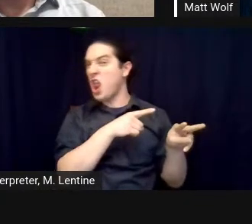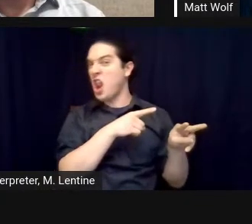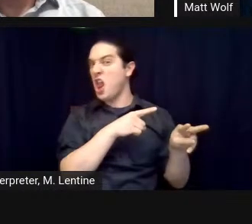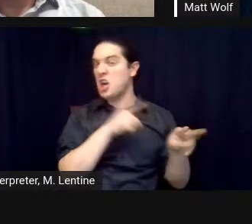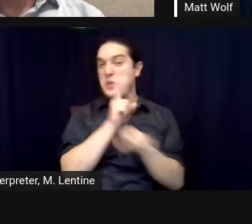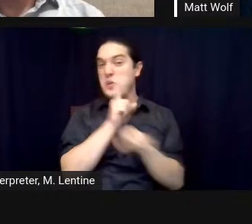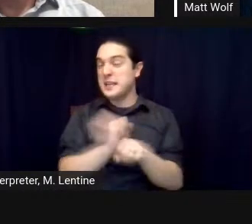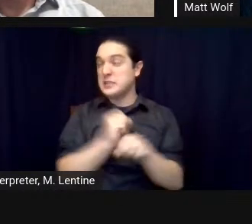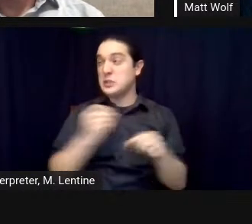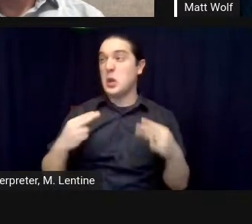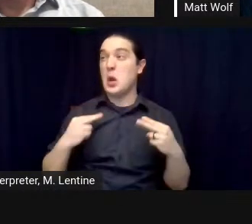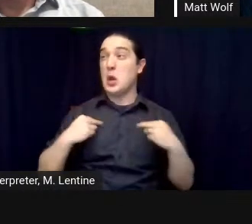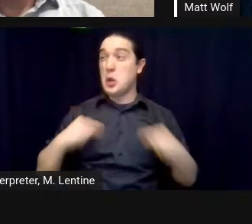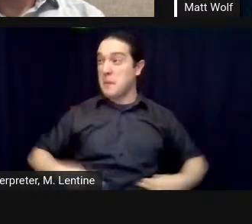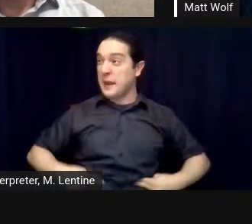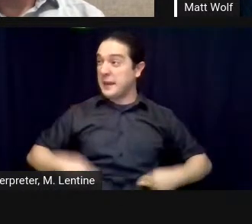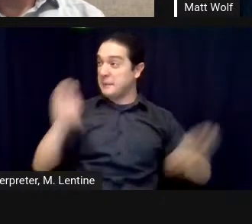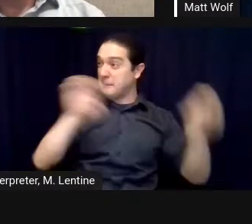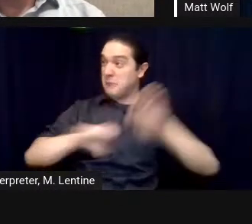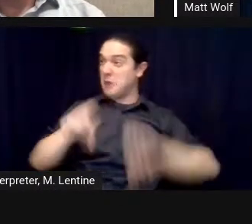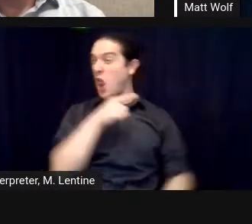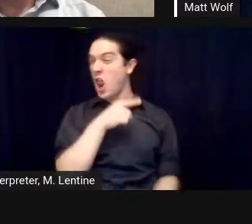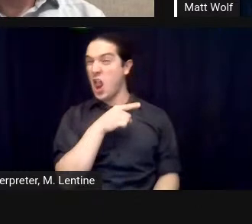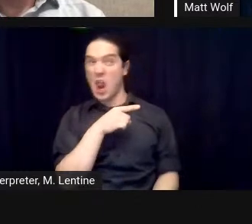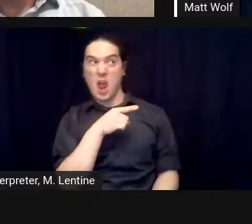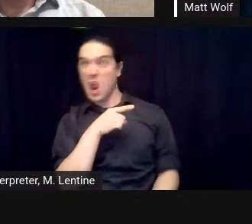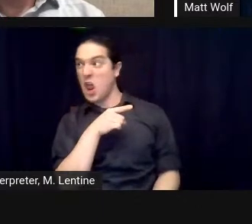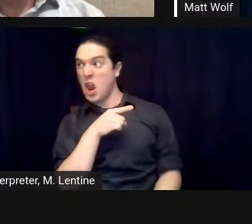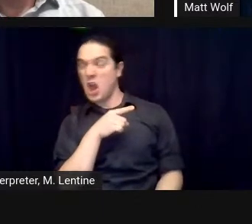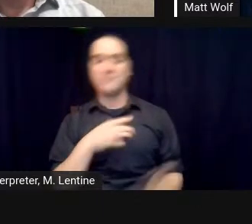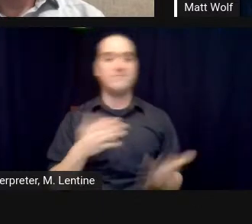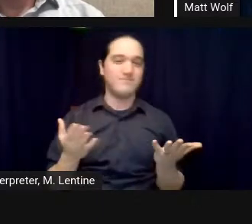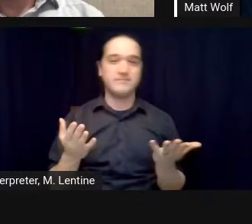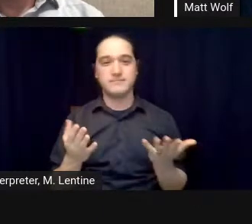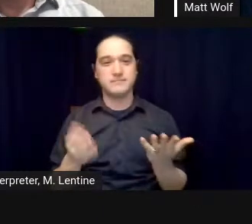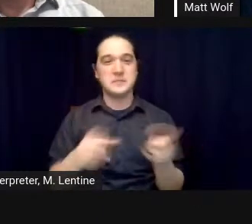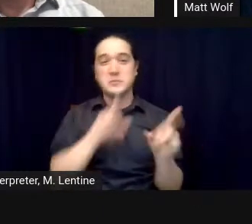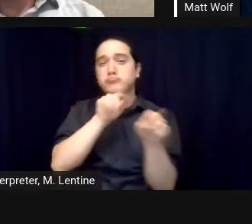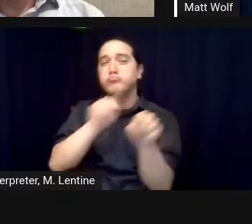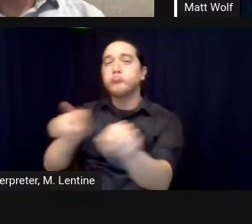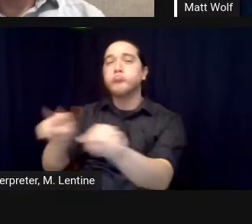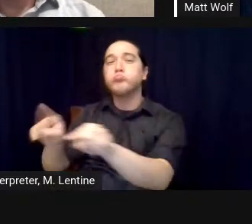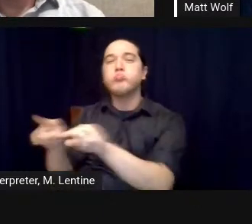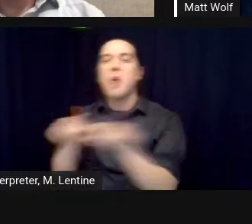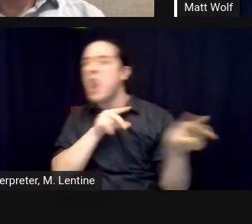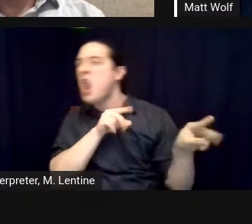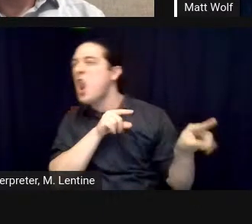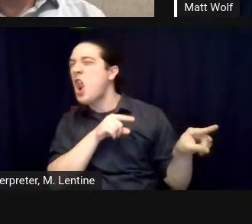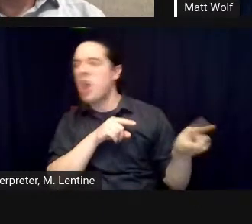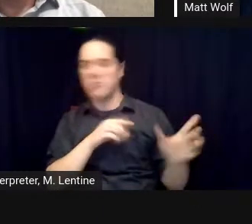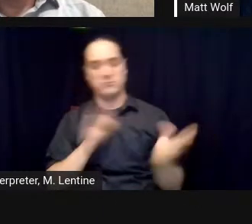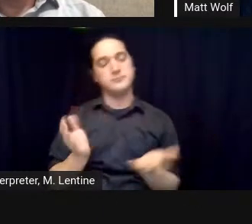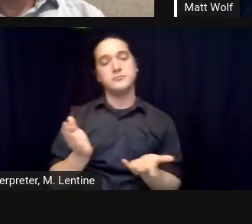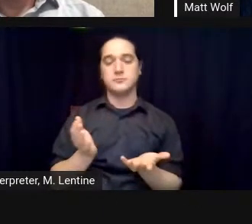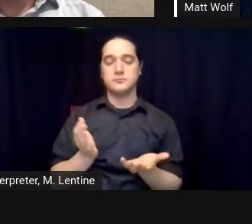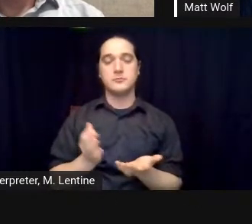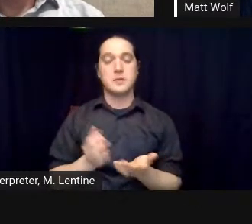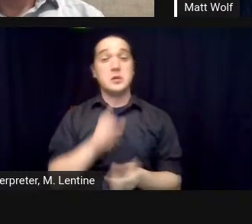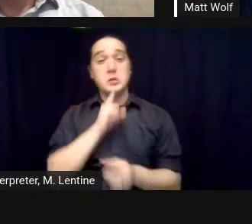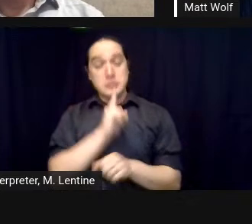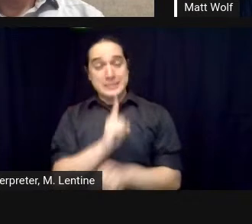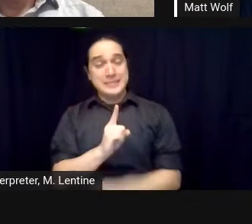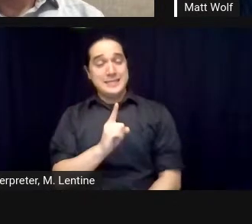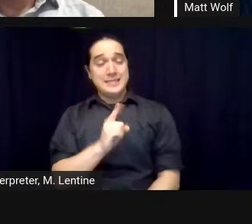i think it has associations with academia and governmental applications with a hypothesis driven small scale